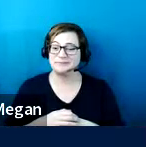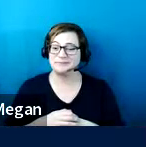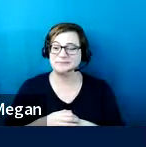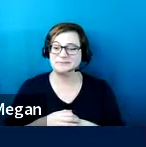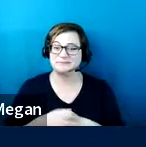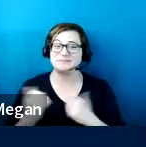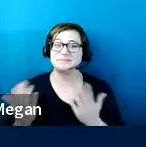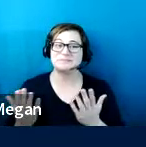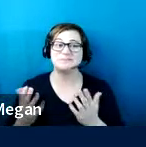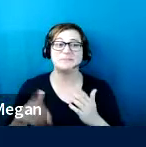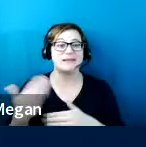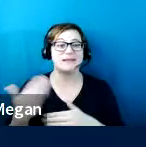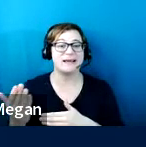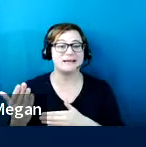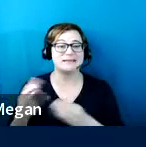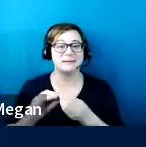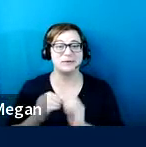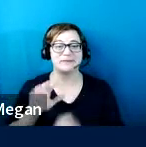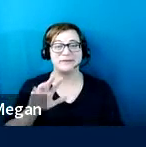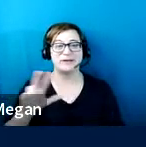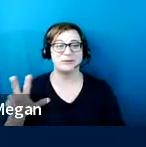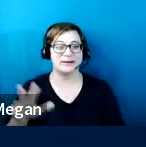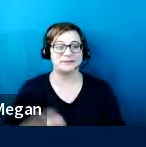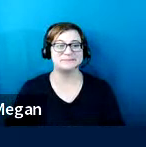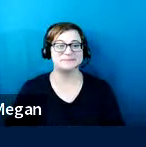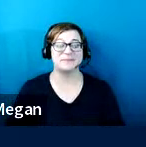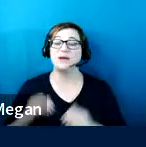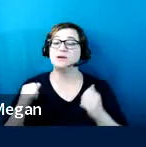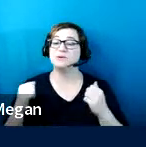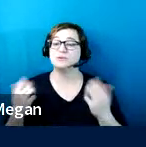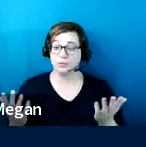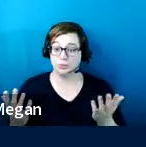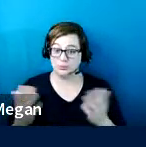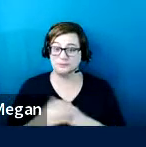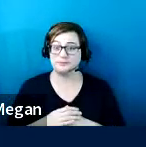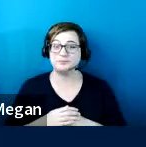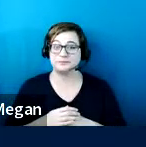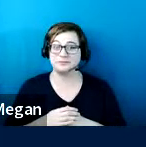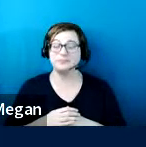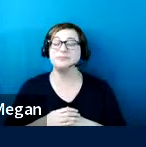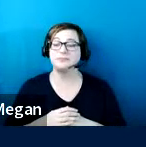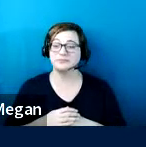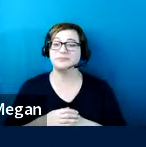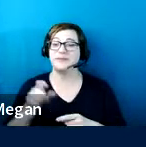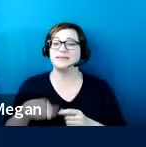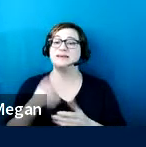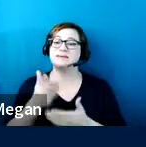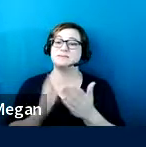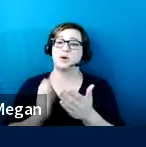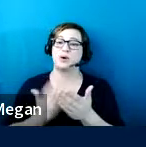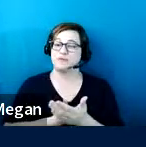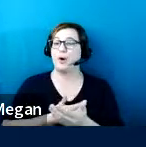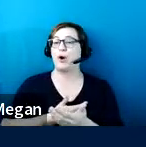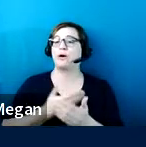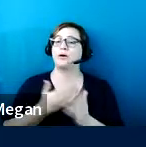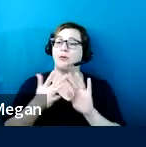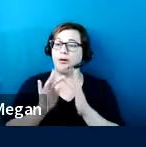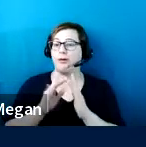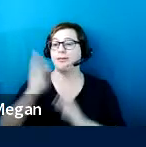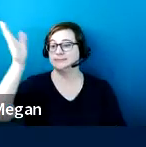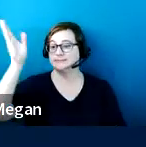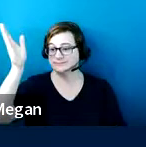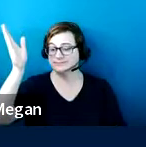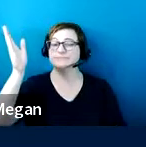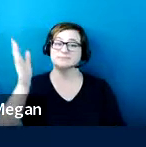Next slide please. 53. So, uh, this is part of a webinar series that we host. We have both